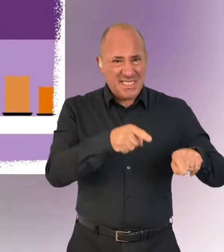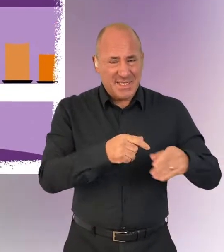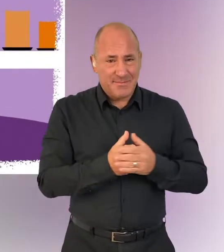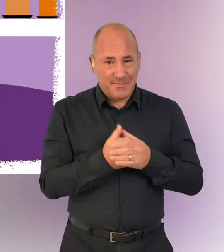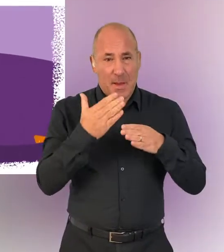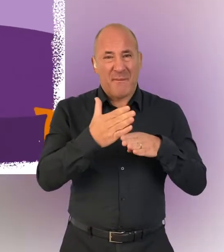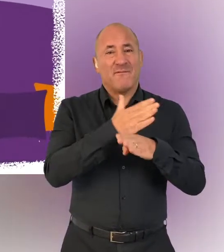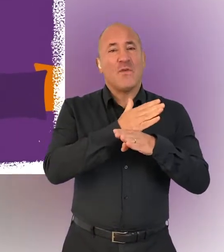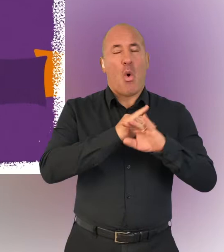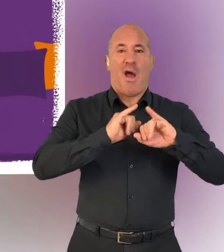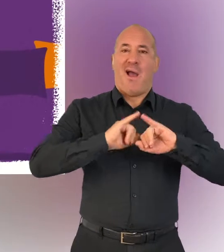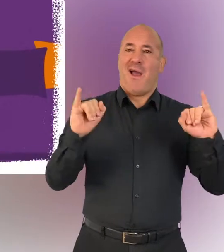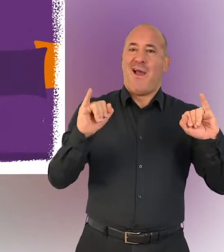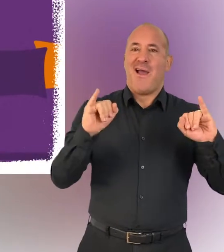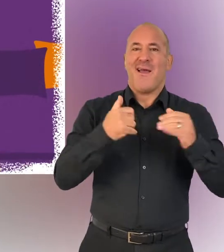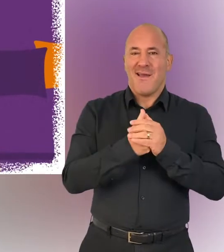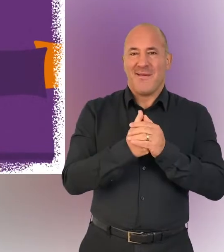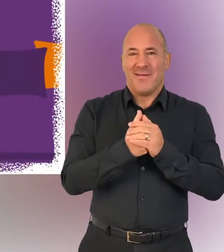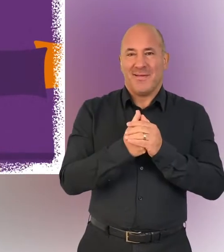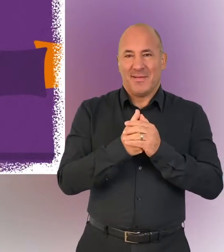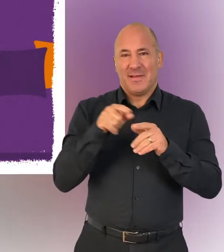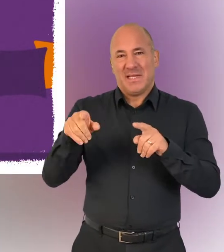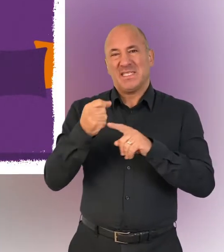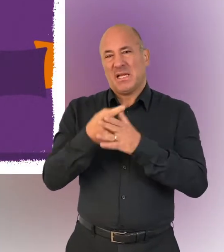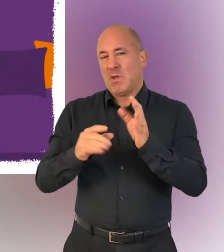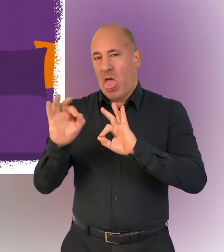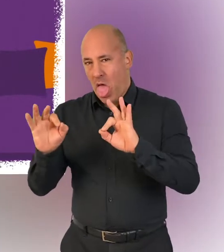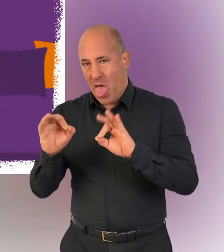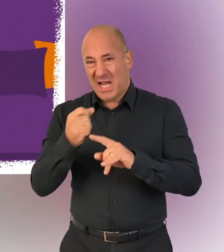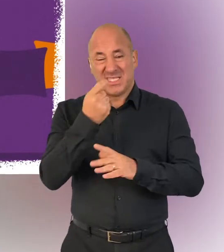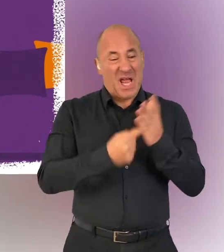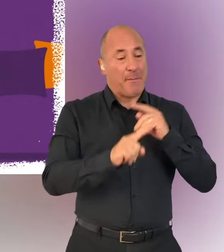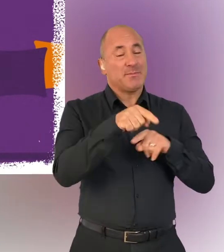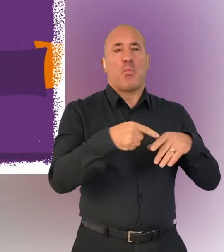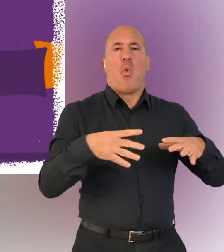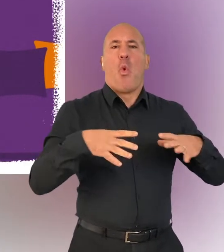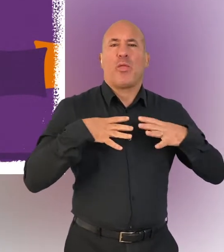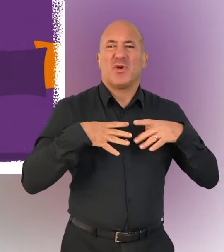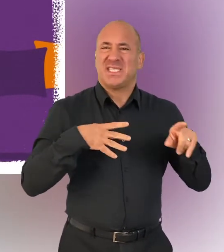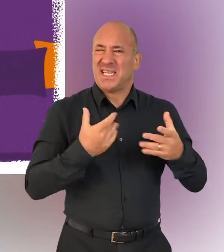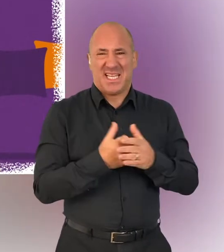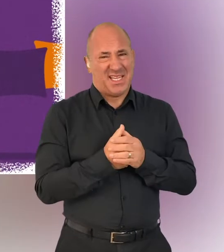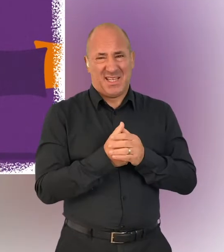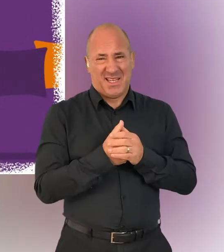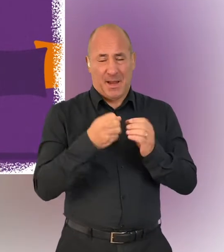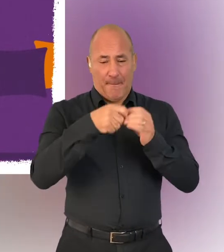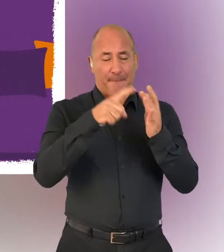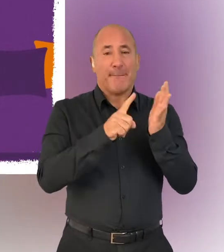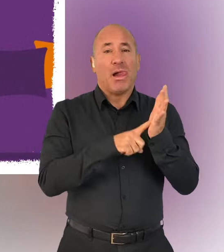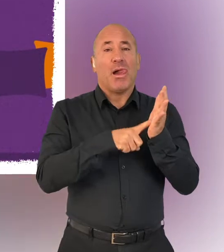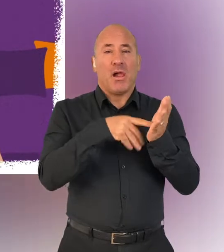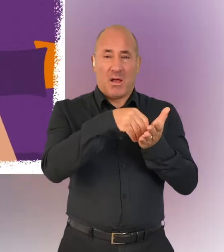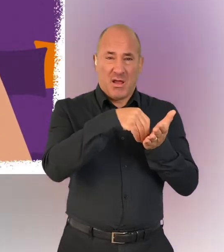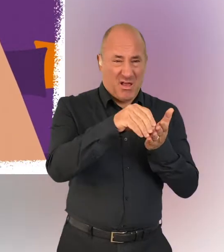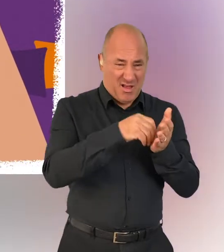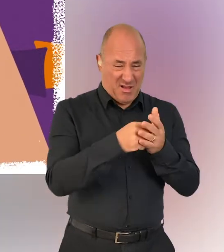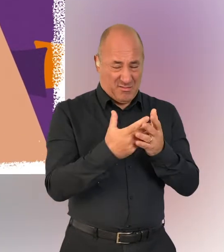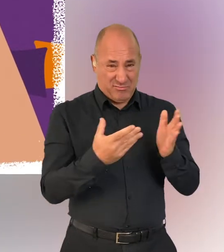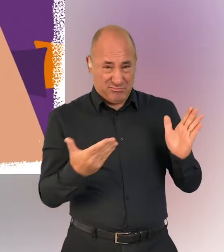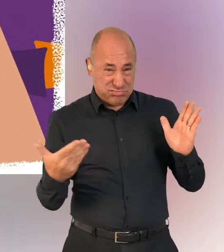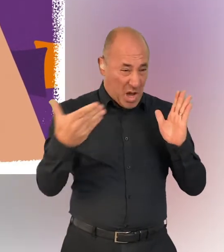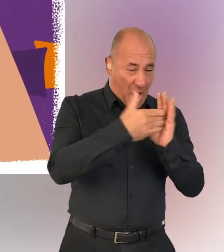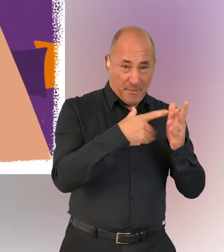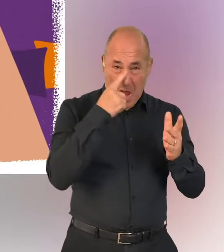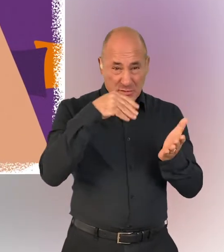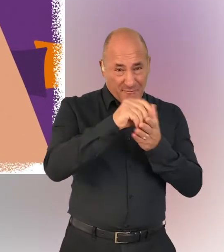Before the current crisis, compared to those with no disability, disabled people were three times more likely to be behind on their